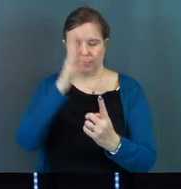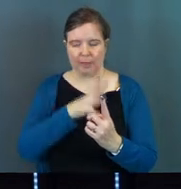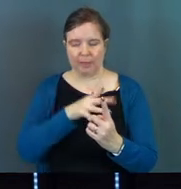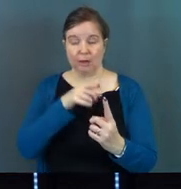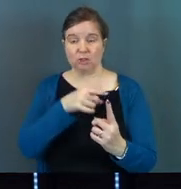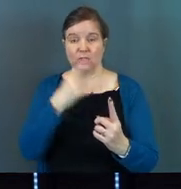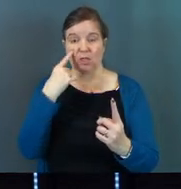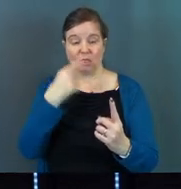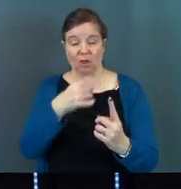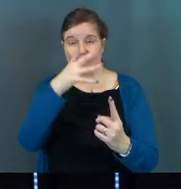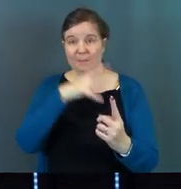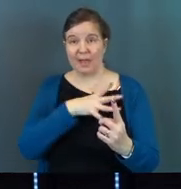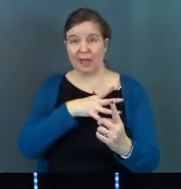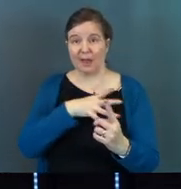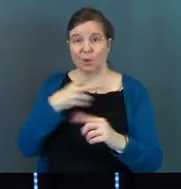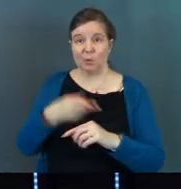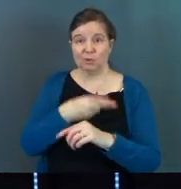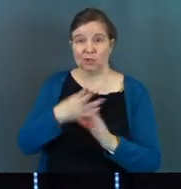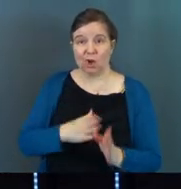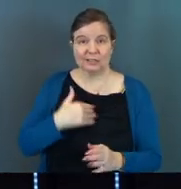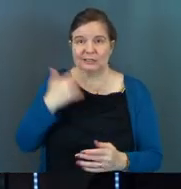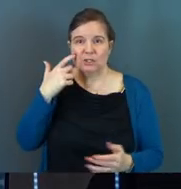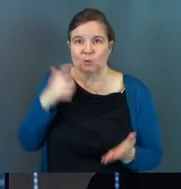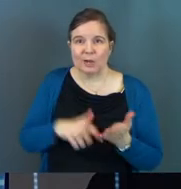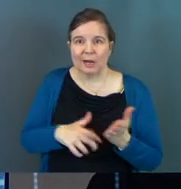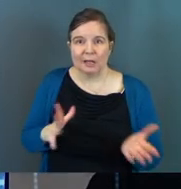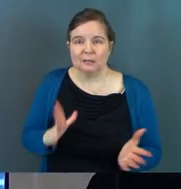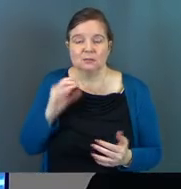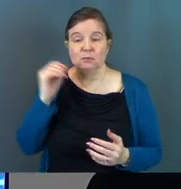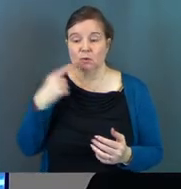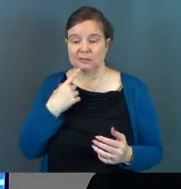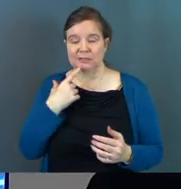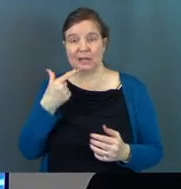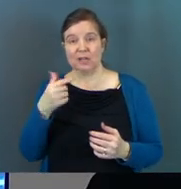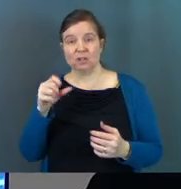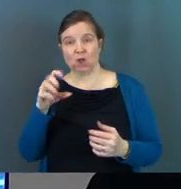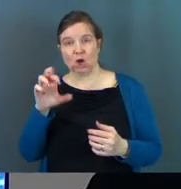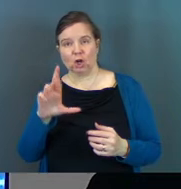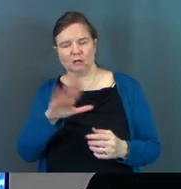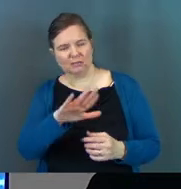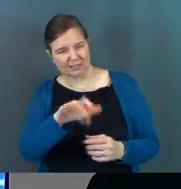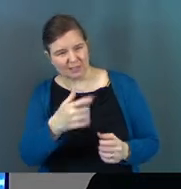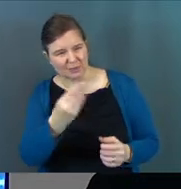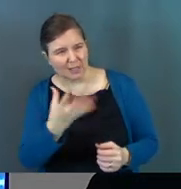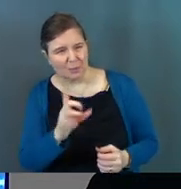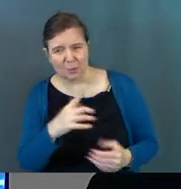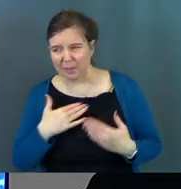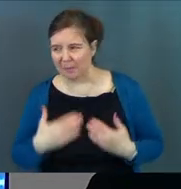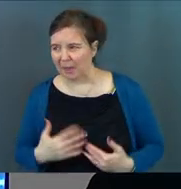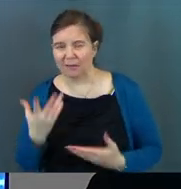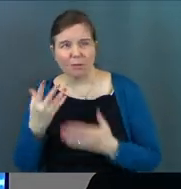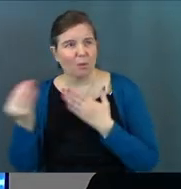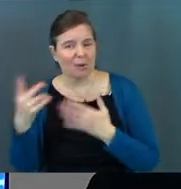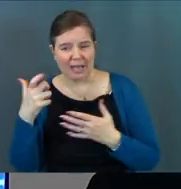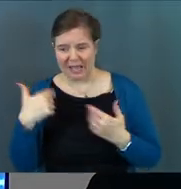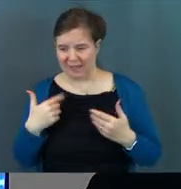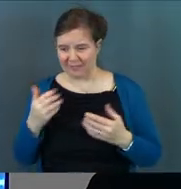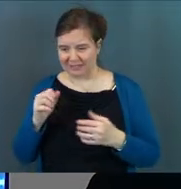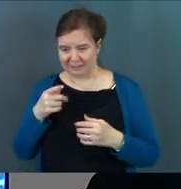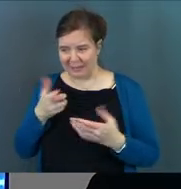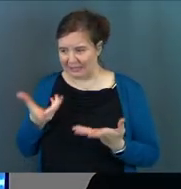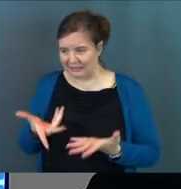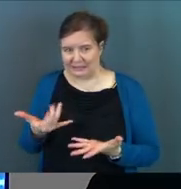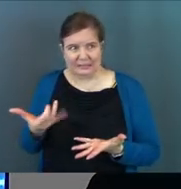thought the man was the gardener because she didn't recognize him. And so she says to the gardener, she's like, can you tell me where the body is? Because I've got these